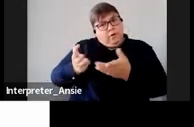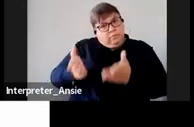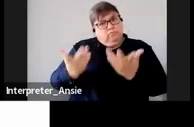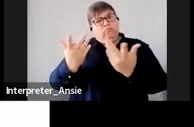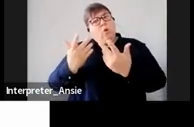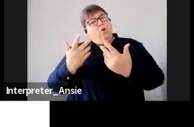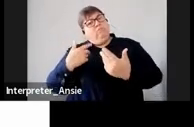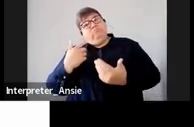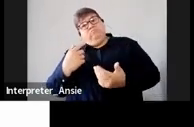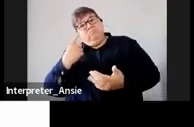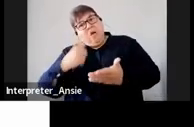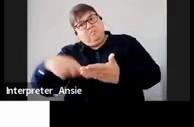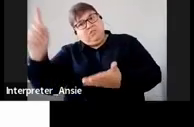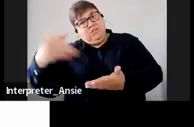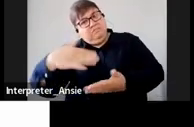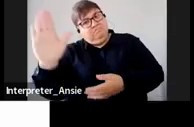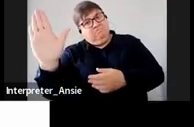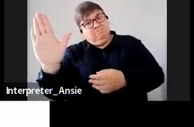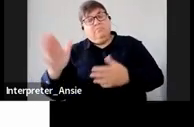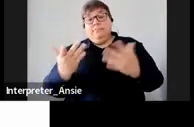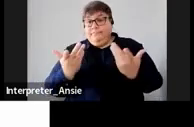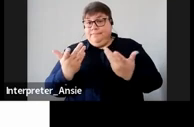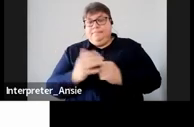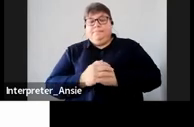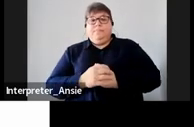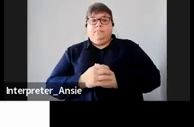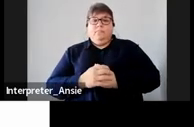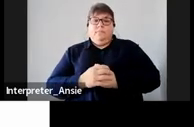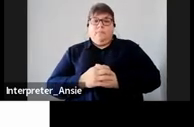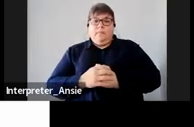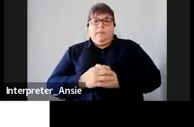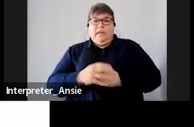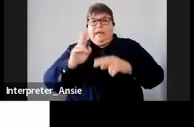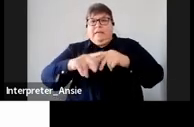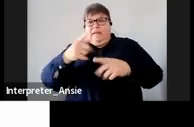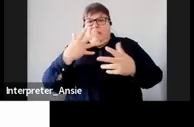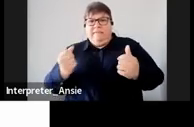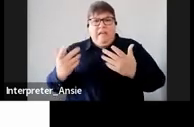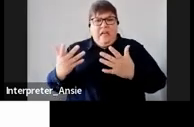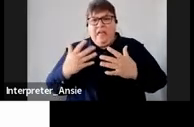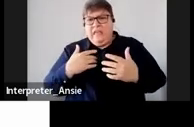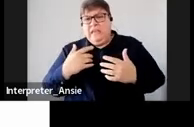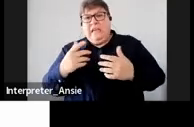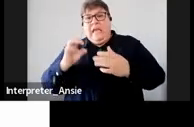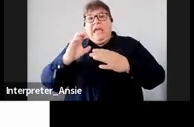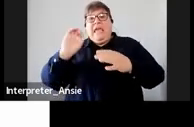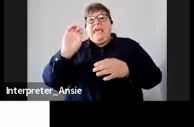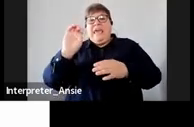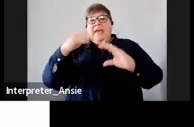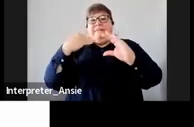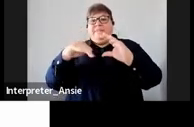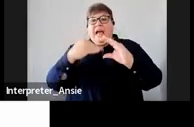process let's say you've been battling with e-filing you've tried severely